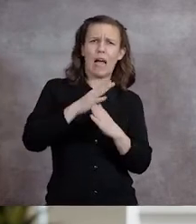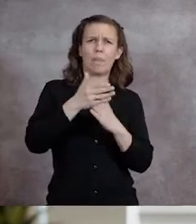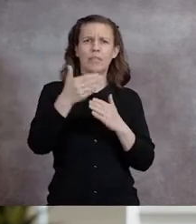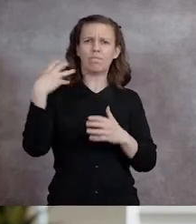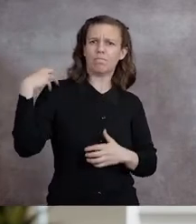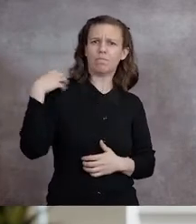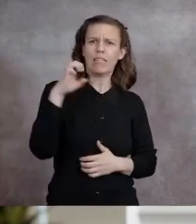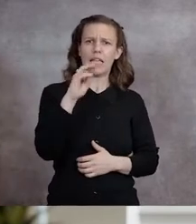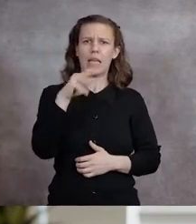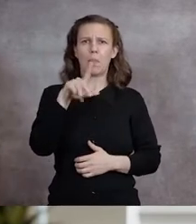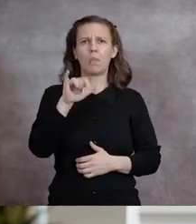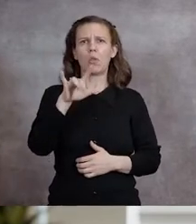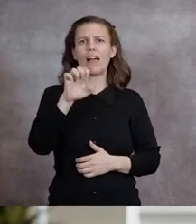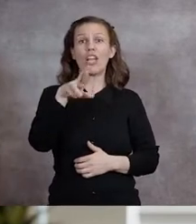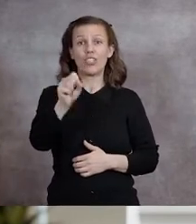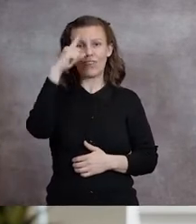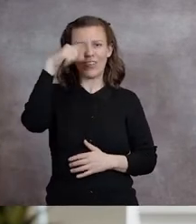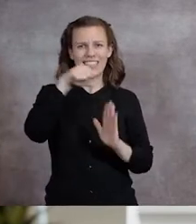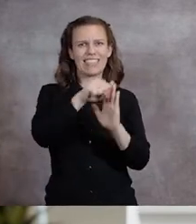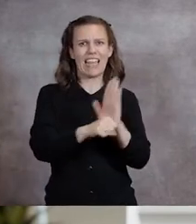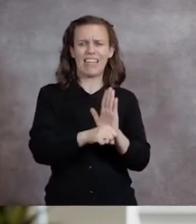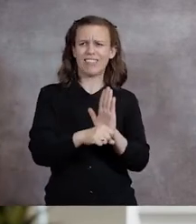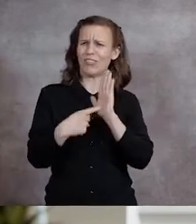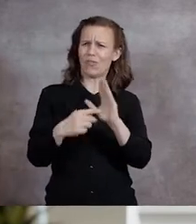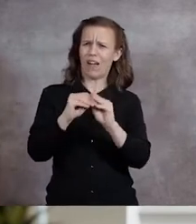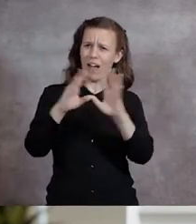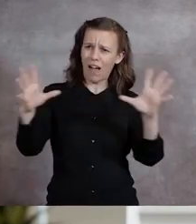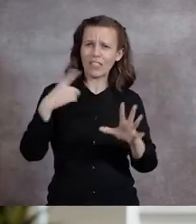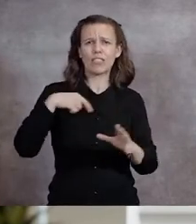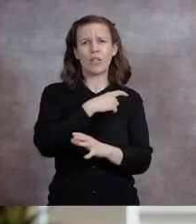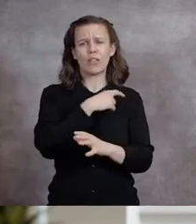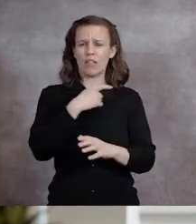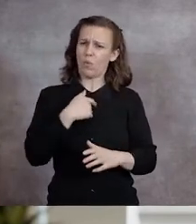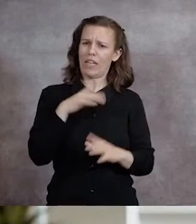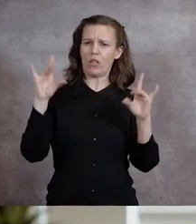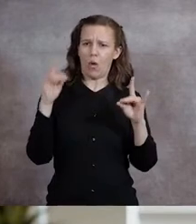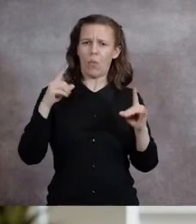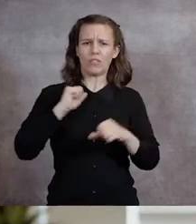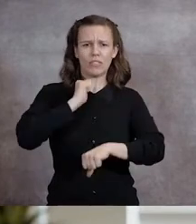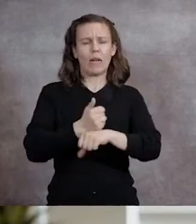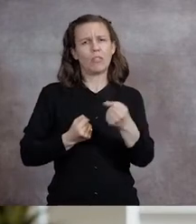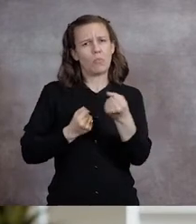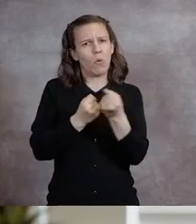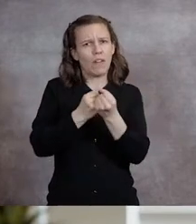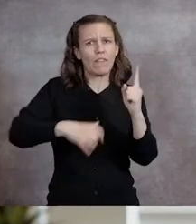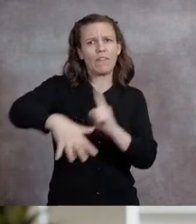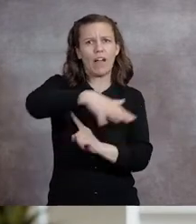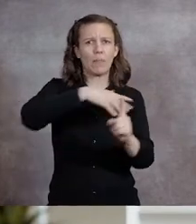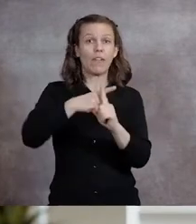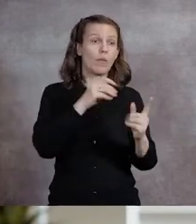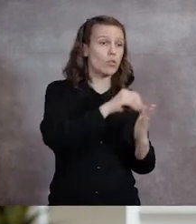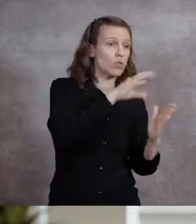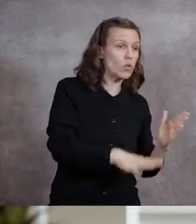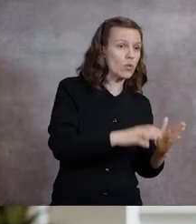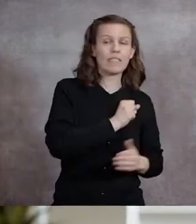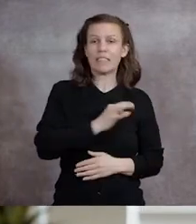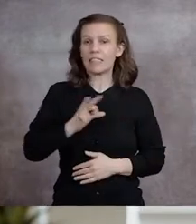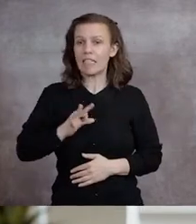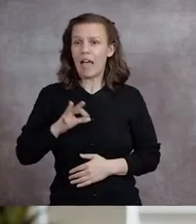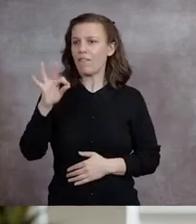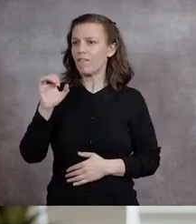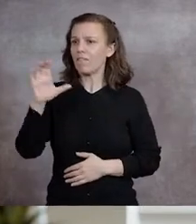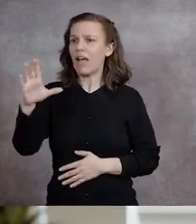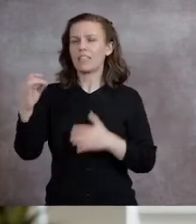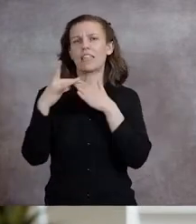state, a testament to the supportive environment created by Lobos everywhere, from our students and staff to our faculty and